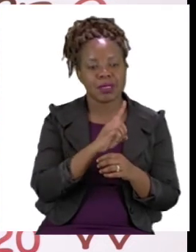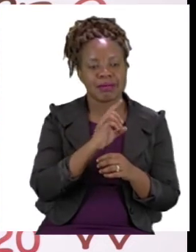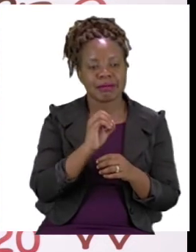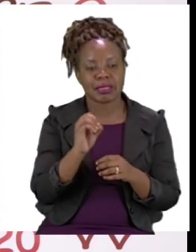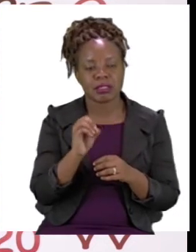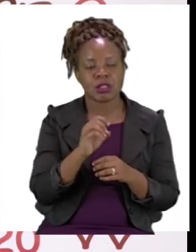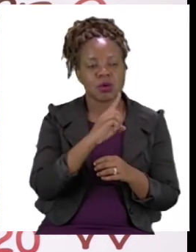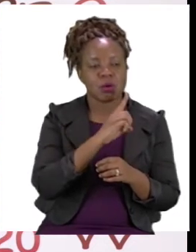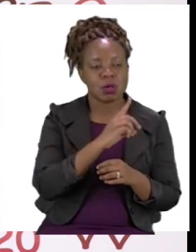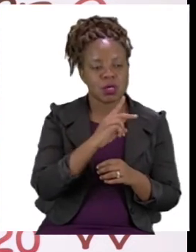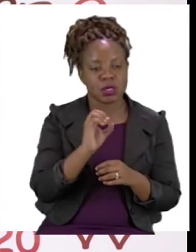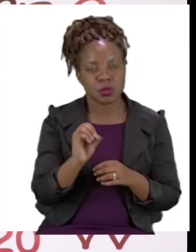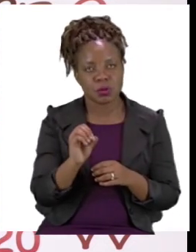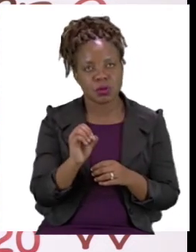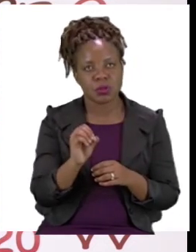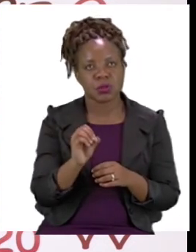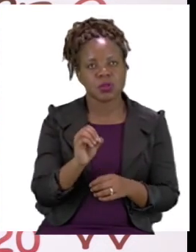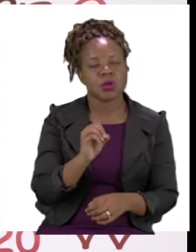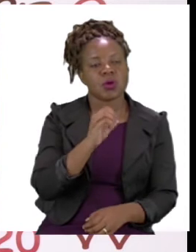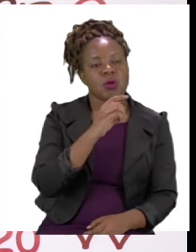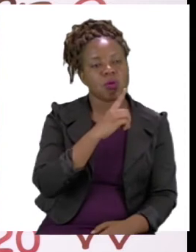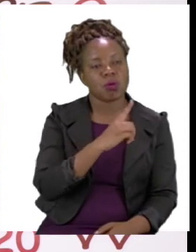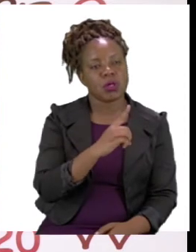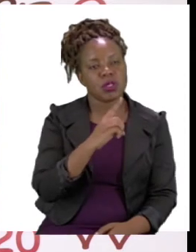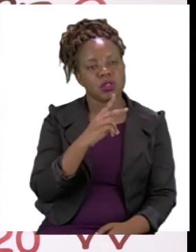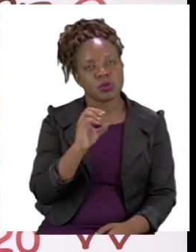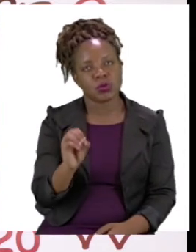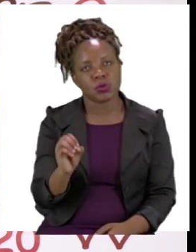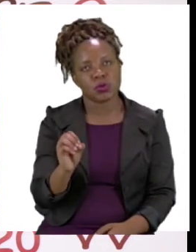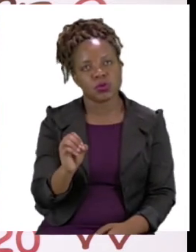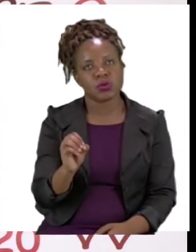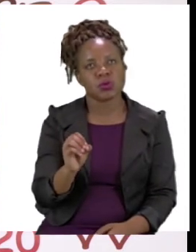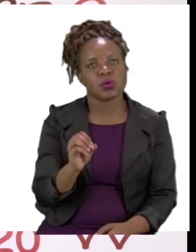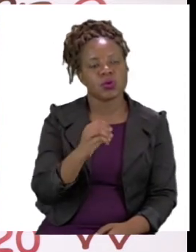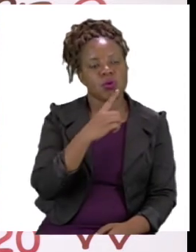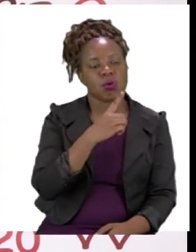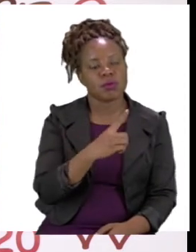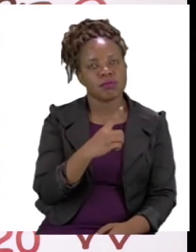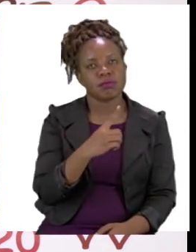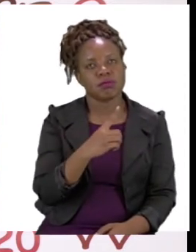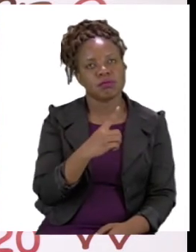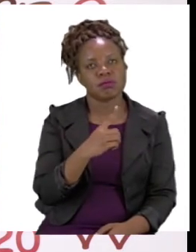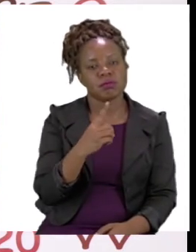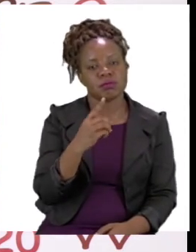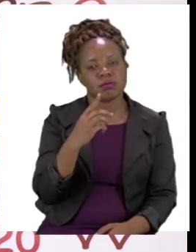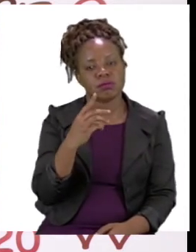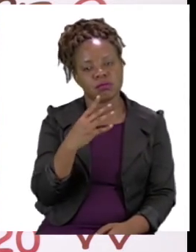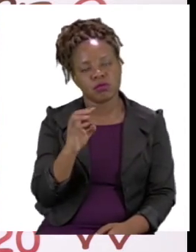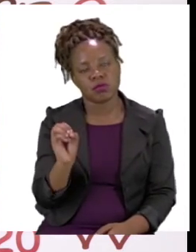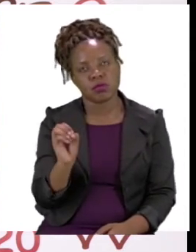120, 130, 140,